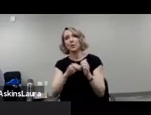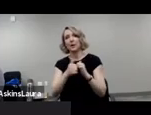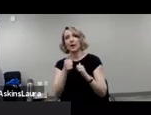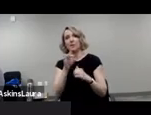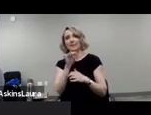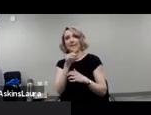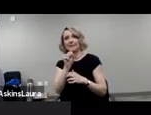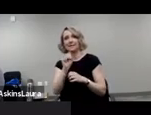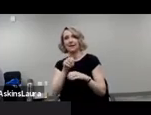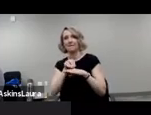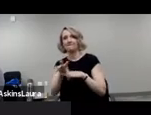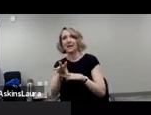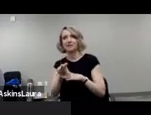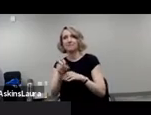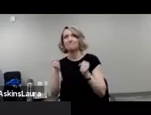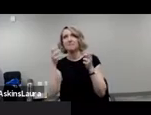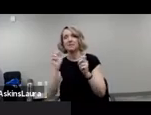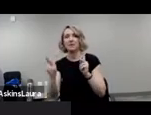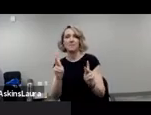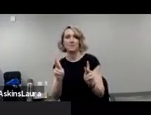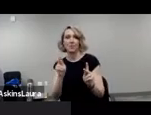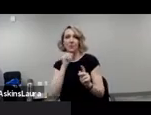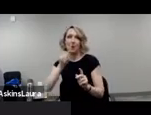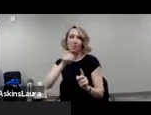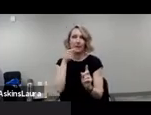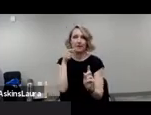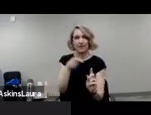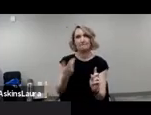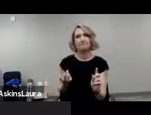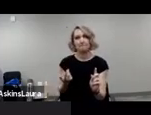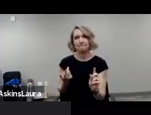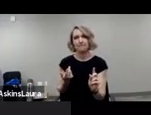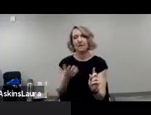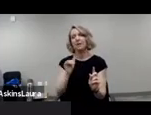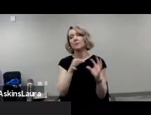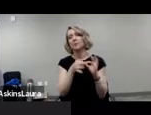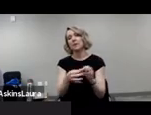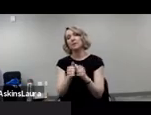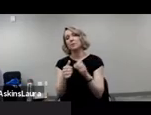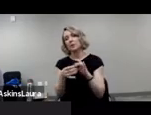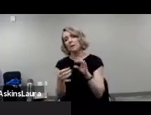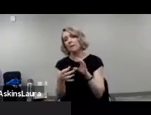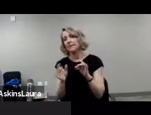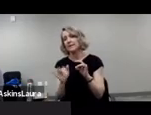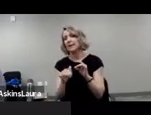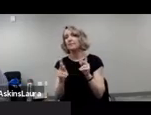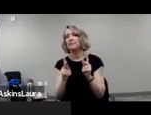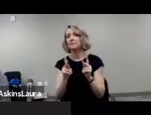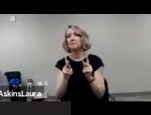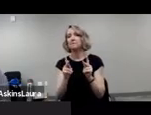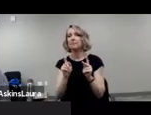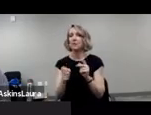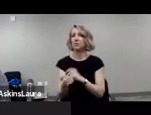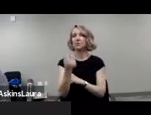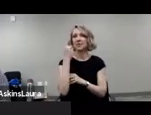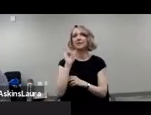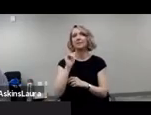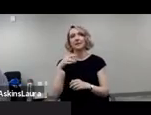And again, this goes back to the comments about making sure that people understand that it really helps